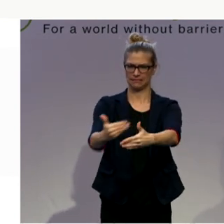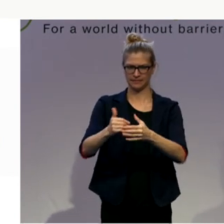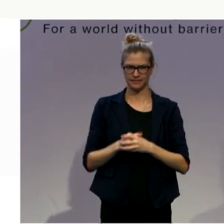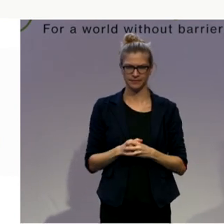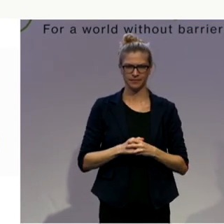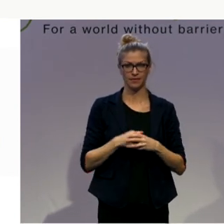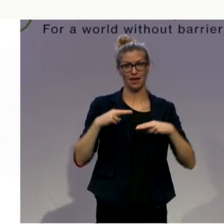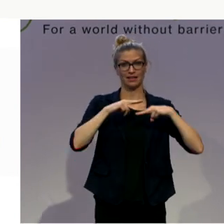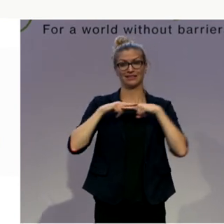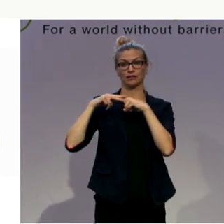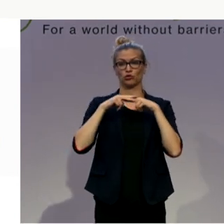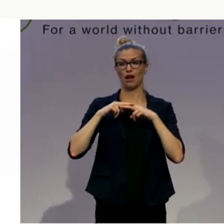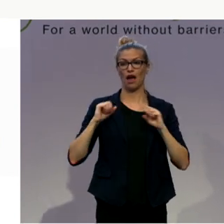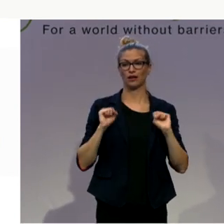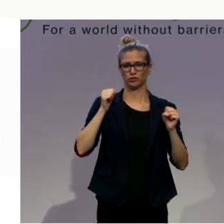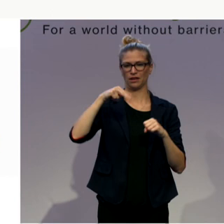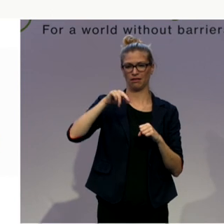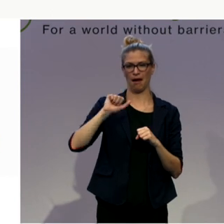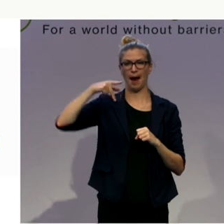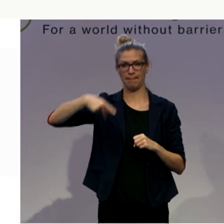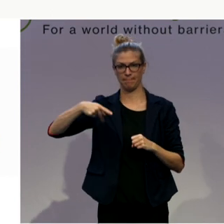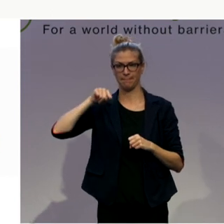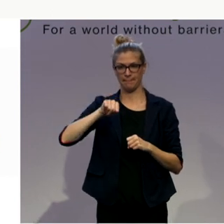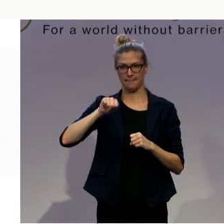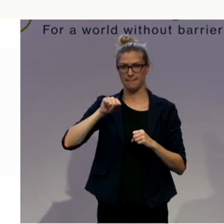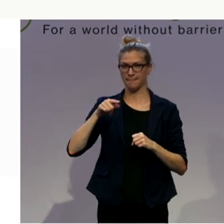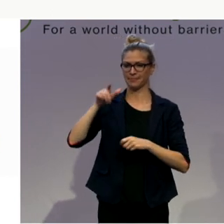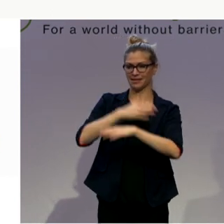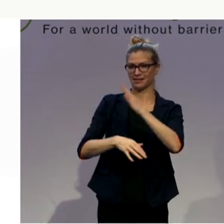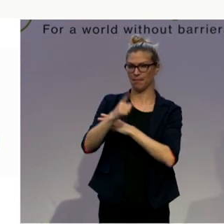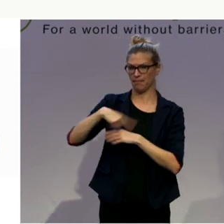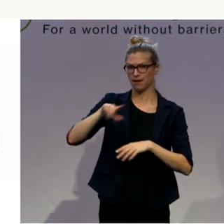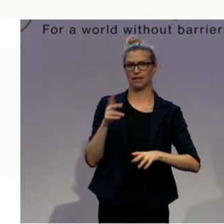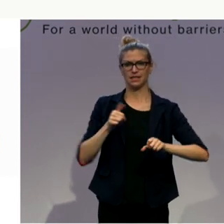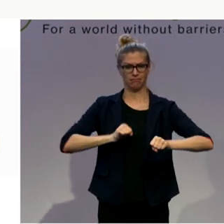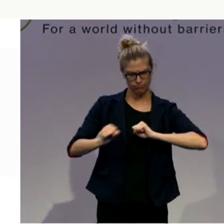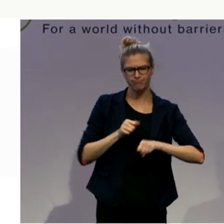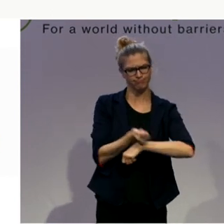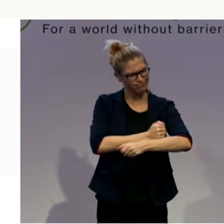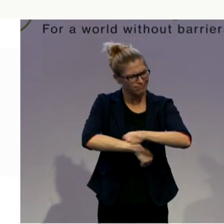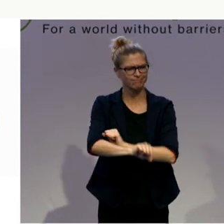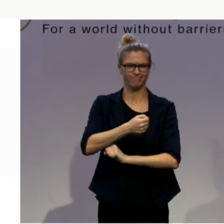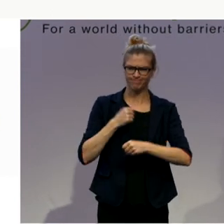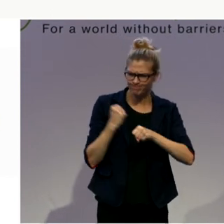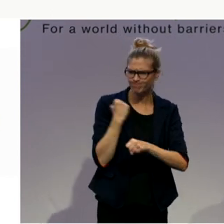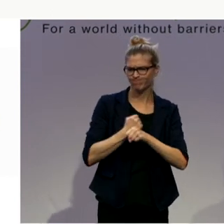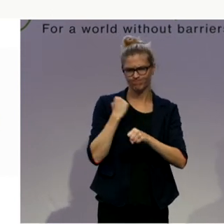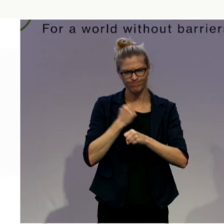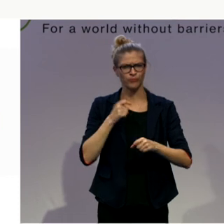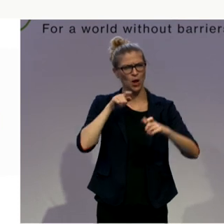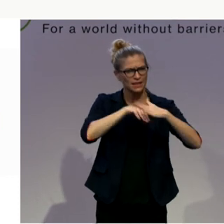The current Austrian government has made barrier-free participation for people with disabilities